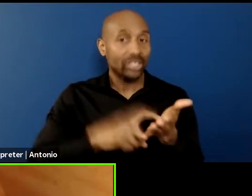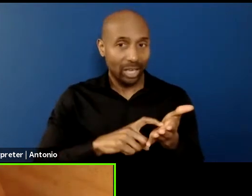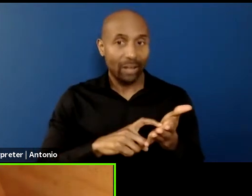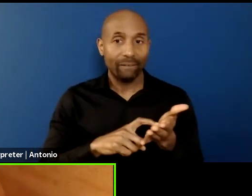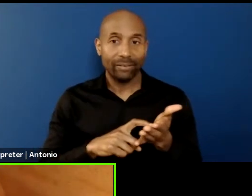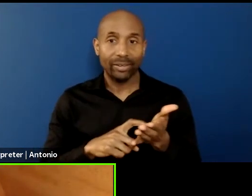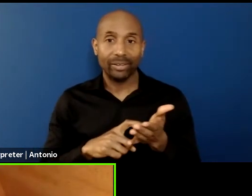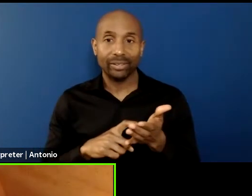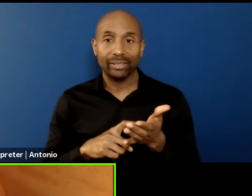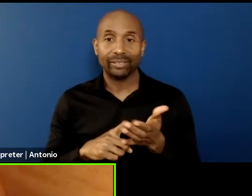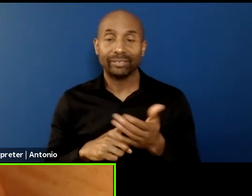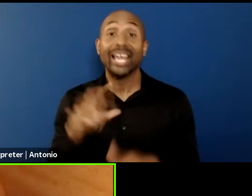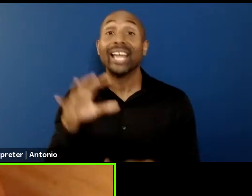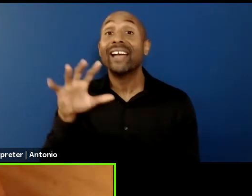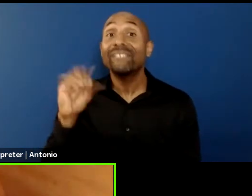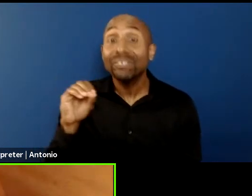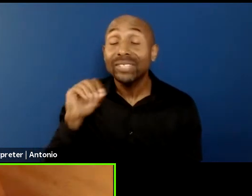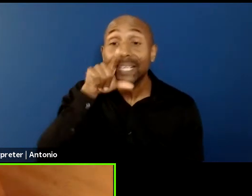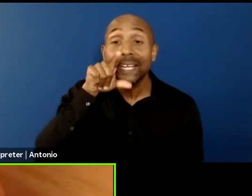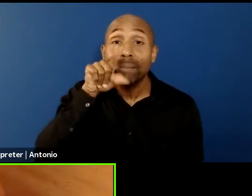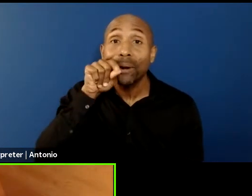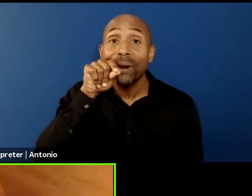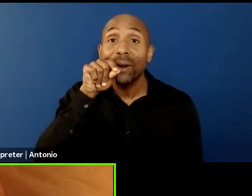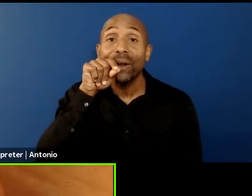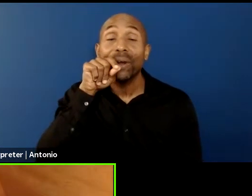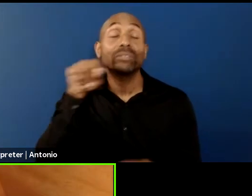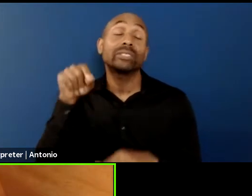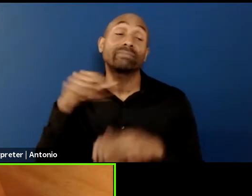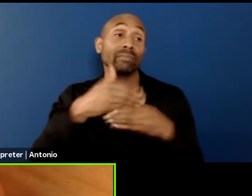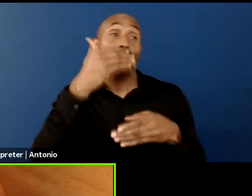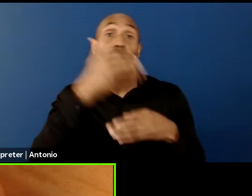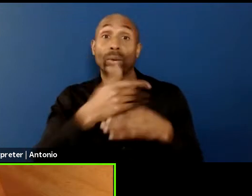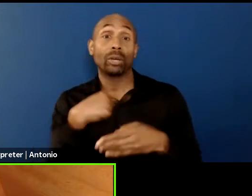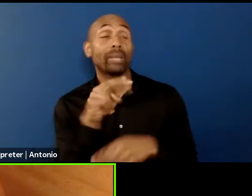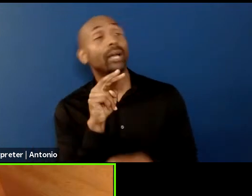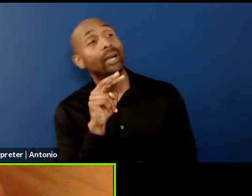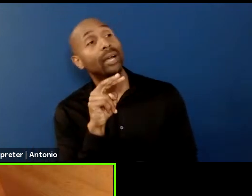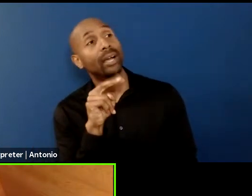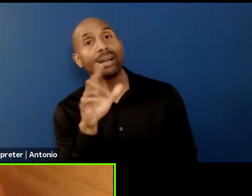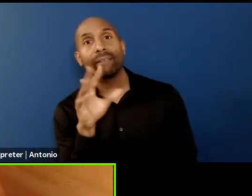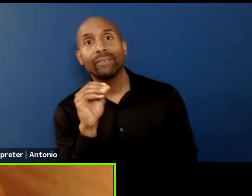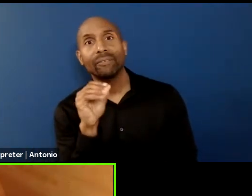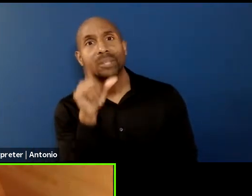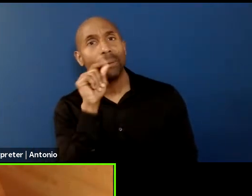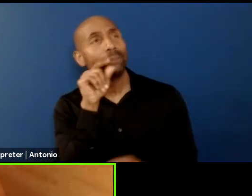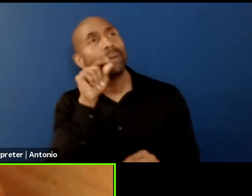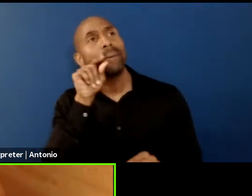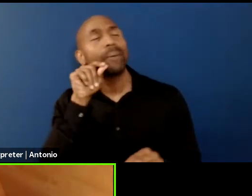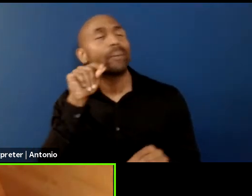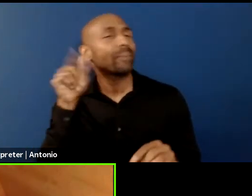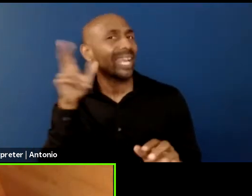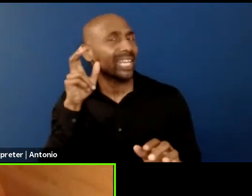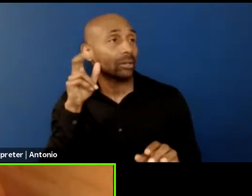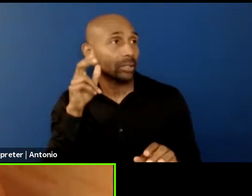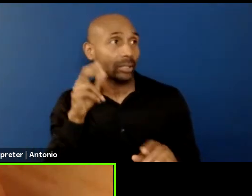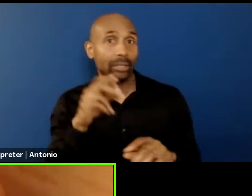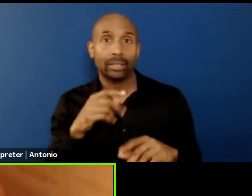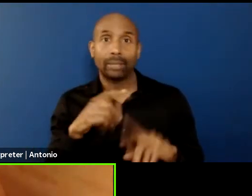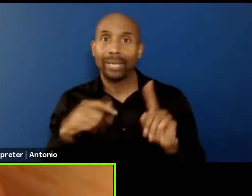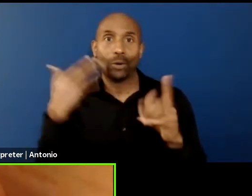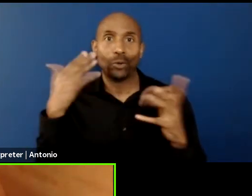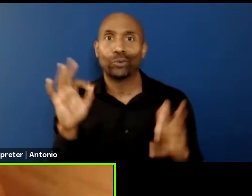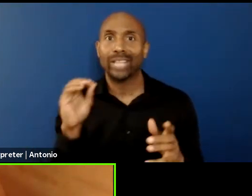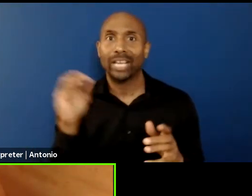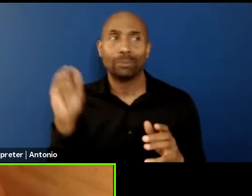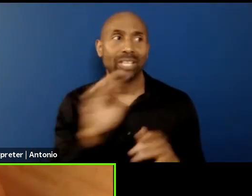50 birds that sing outside of the window that I don't know 90% of the names of the birds. I don't know like the